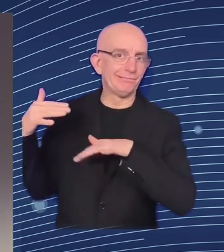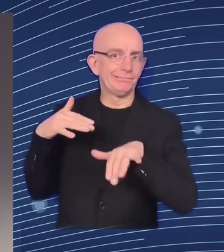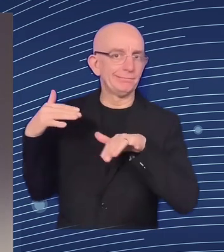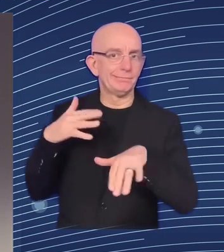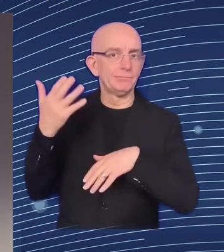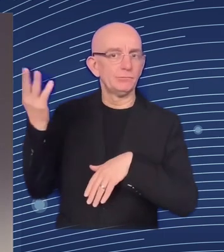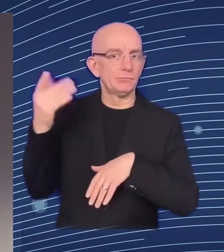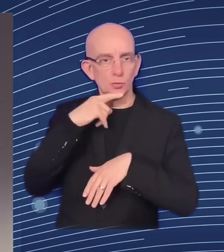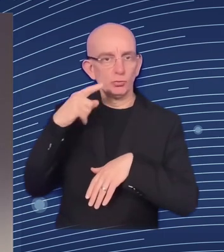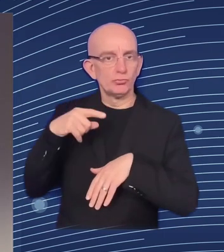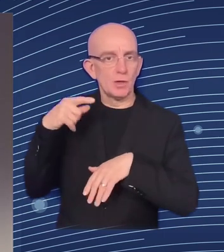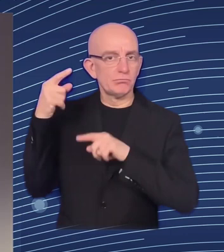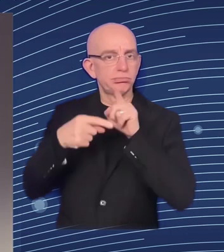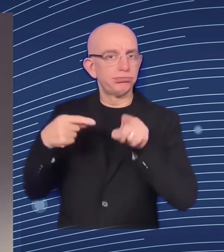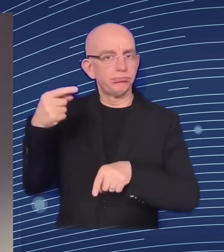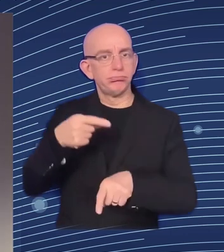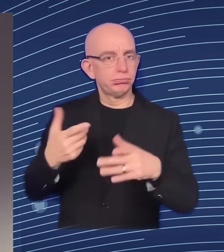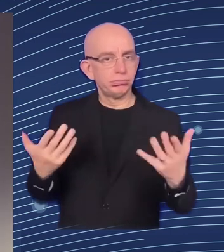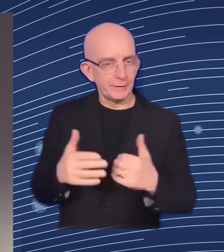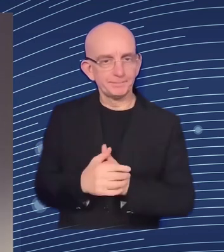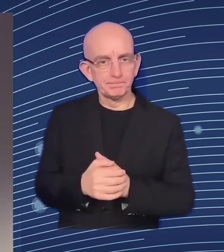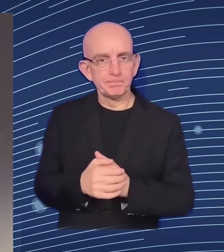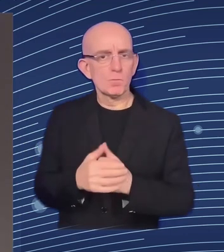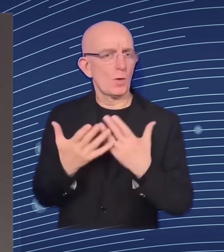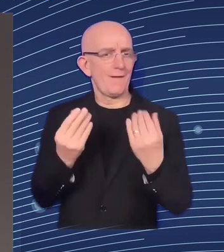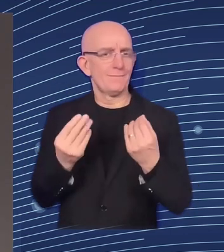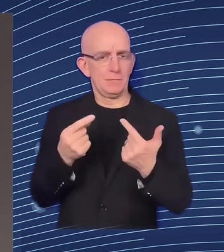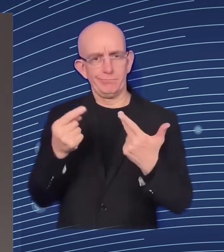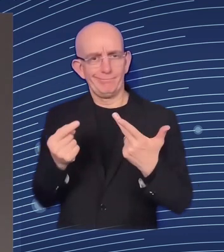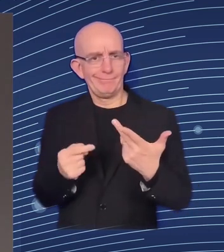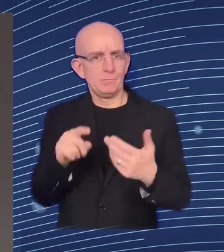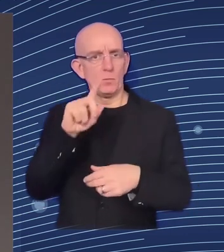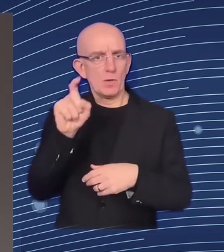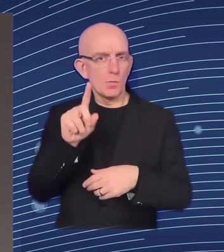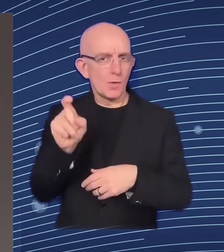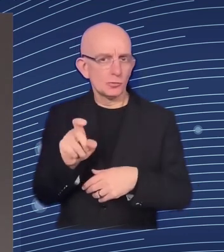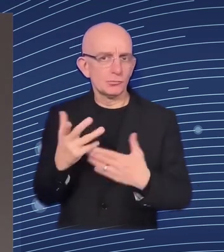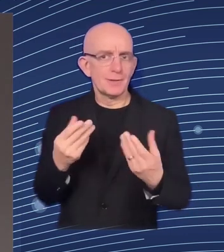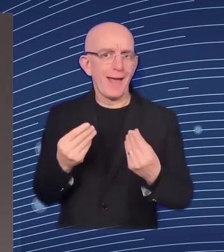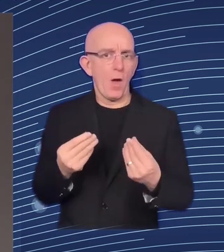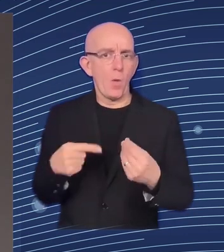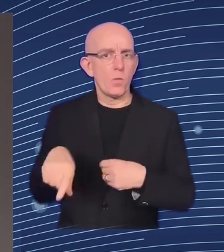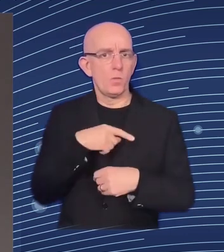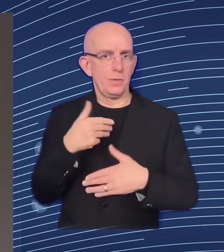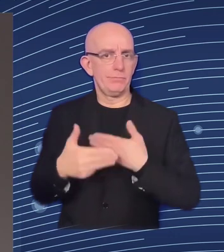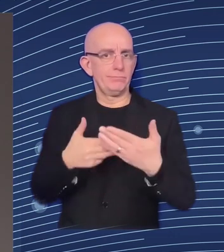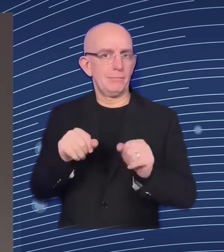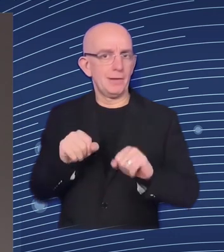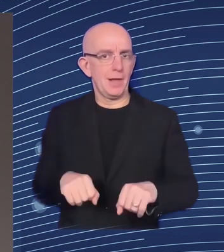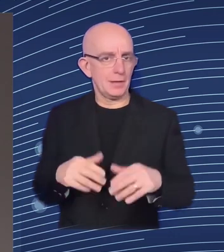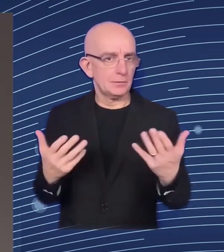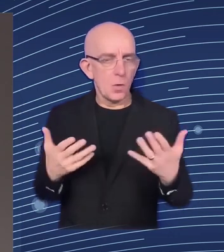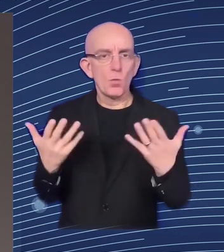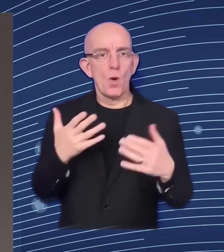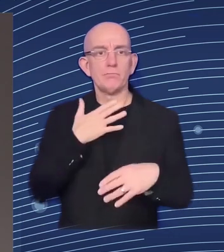where are the skills gaps what are the kind of investments that are needed what can the private sector do and very importantly also